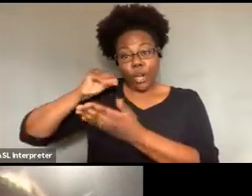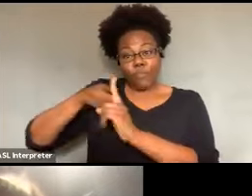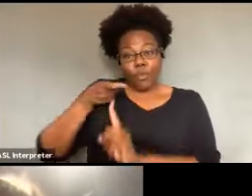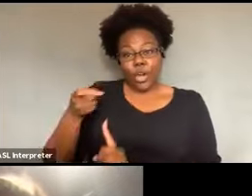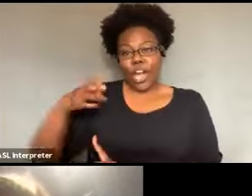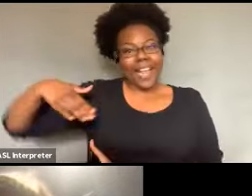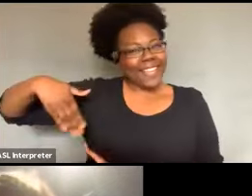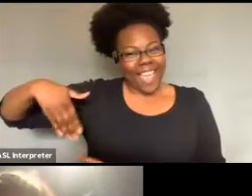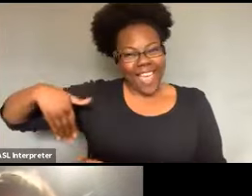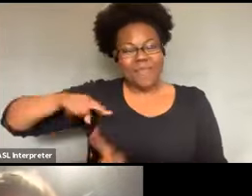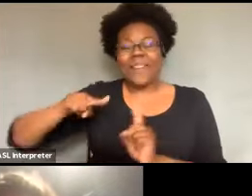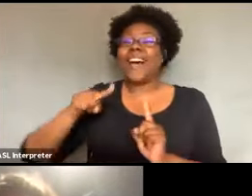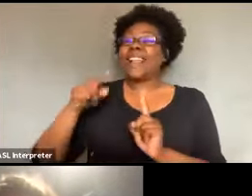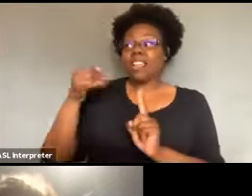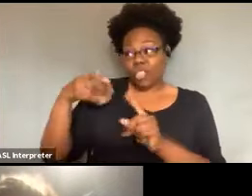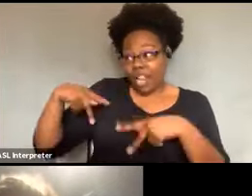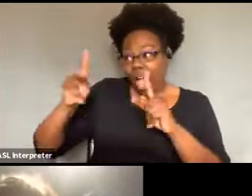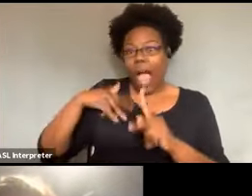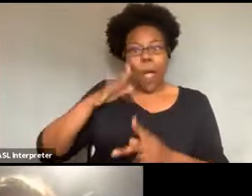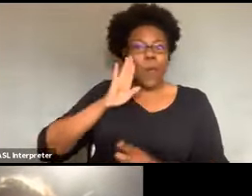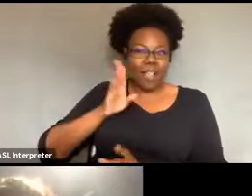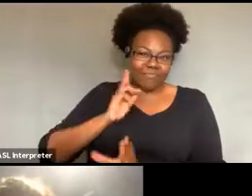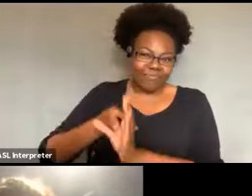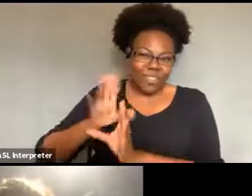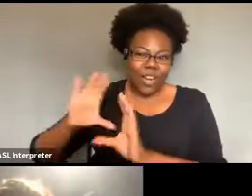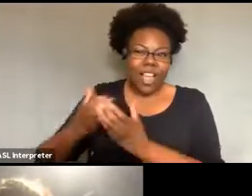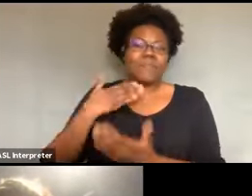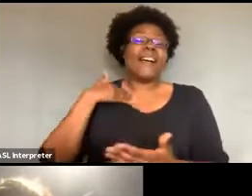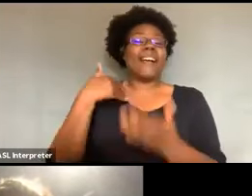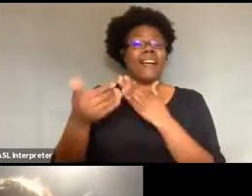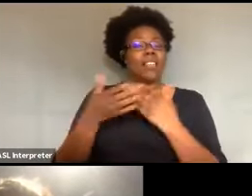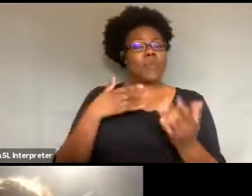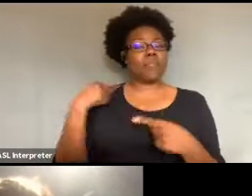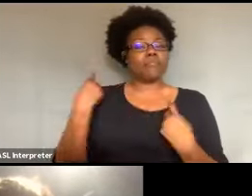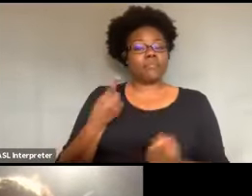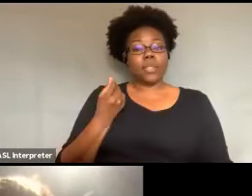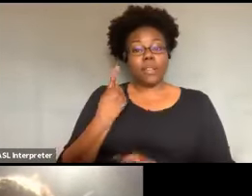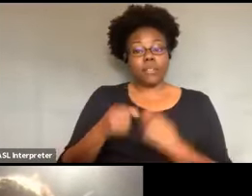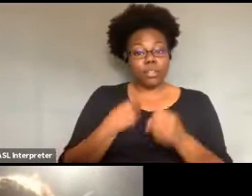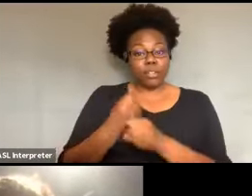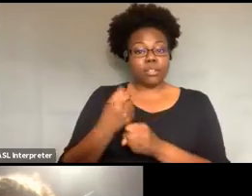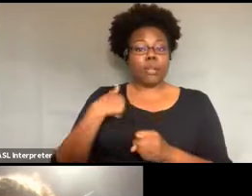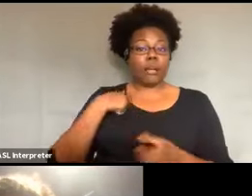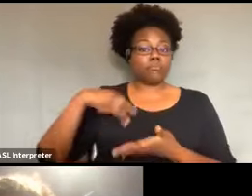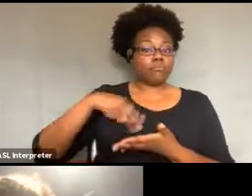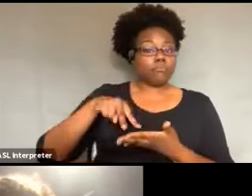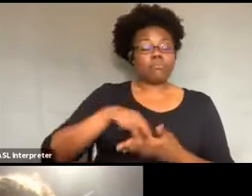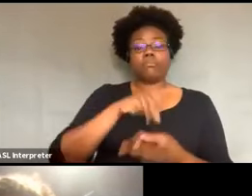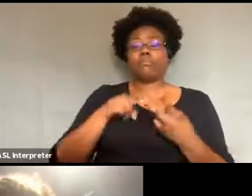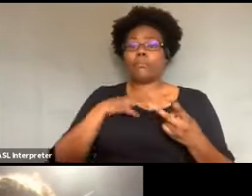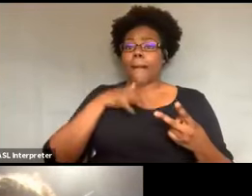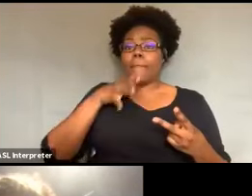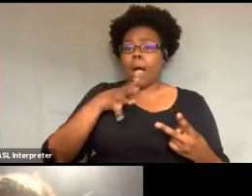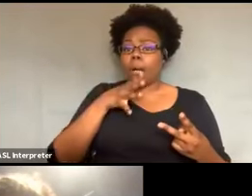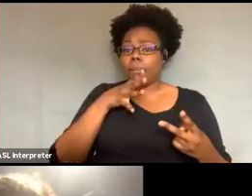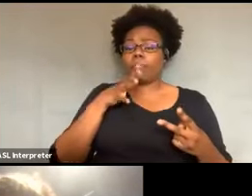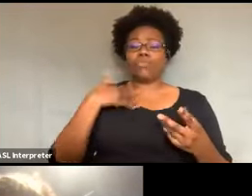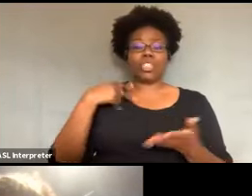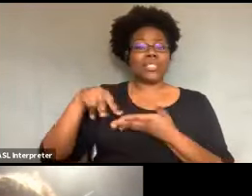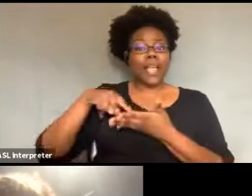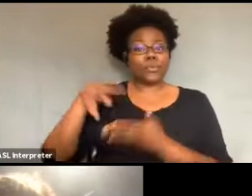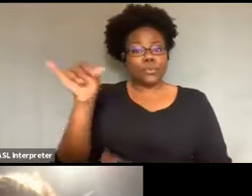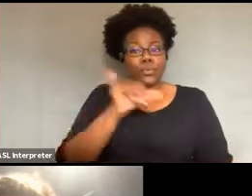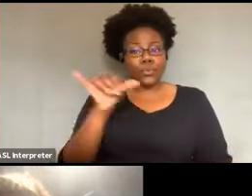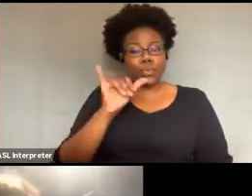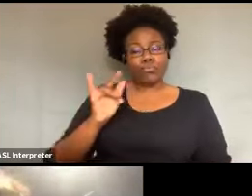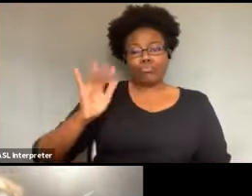happen. Right. Um, but yeah, I danced for 11 years. My mother danced for ages. She was an African dancer back in New York city.